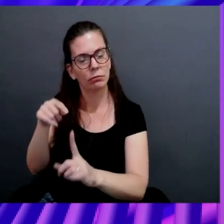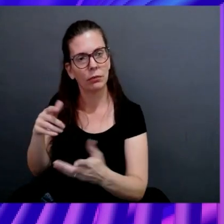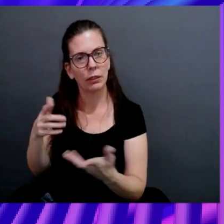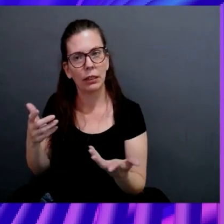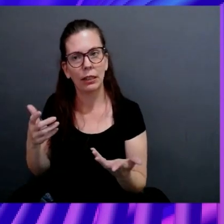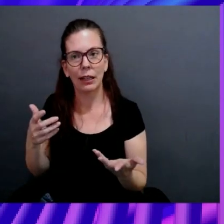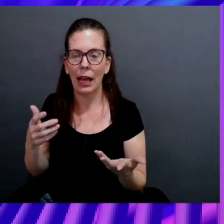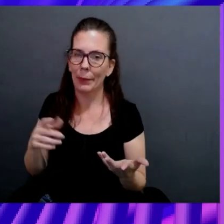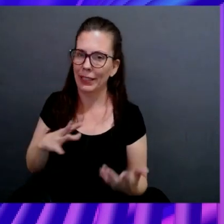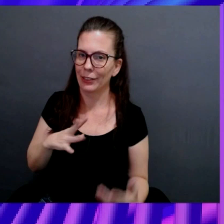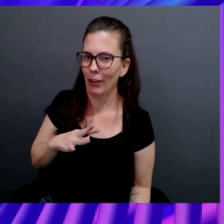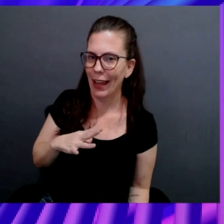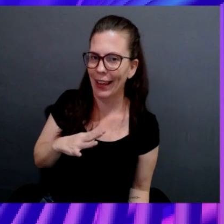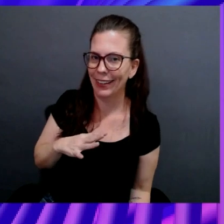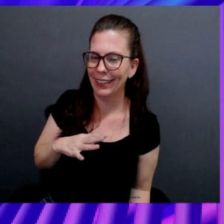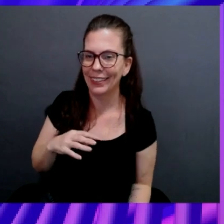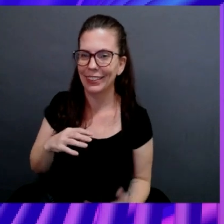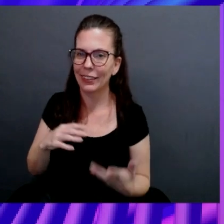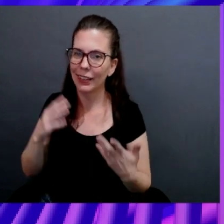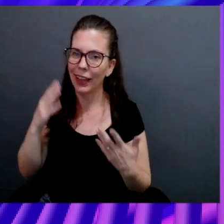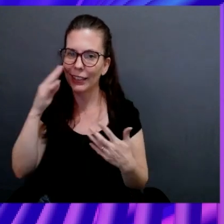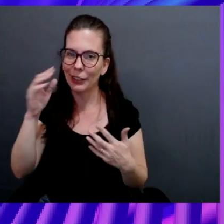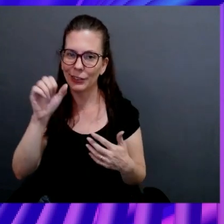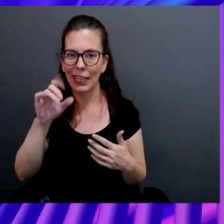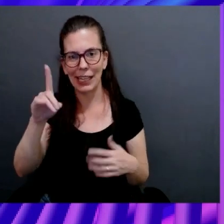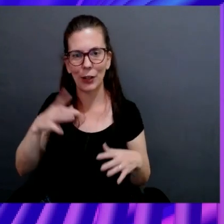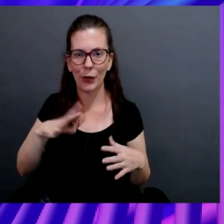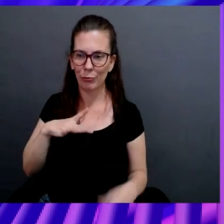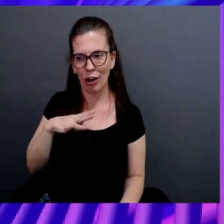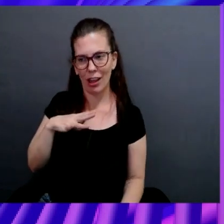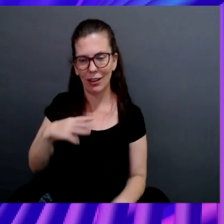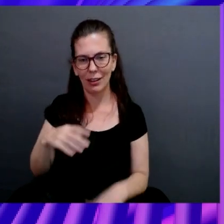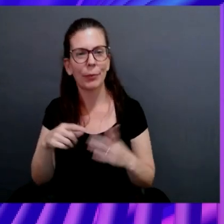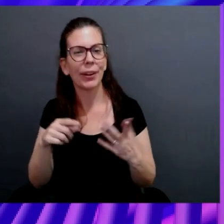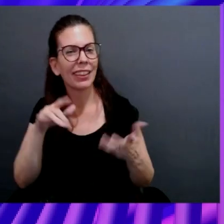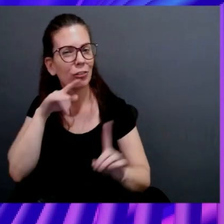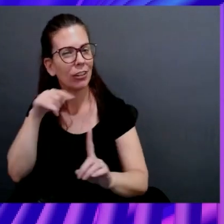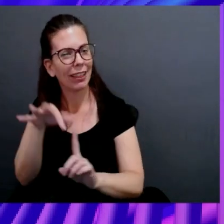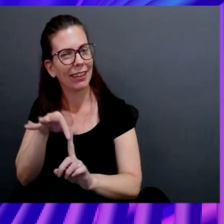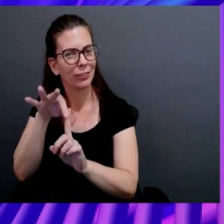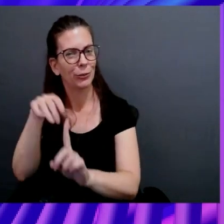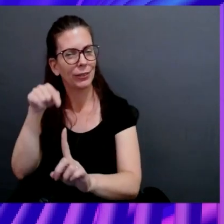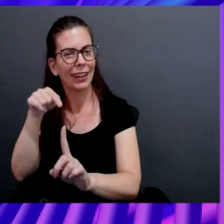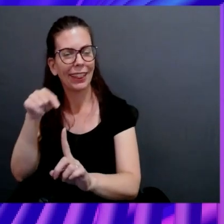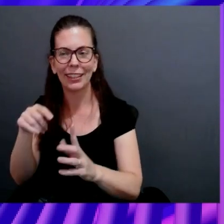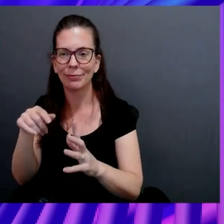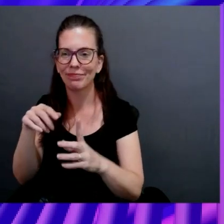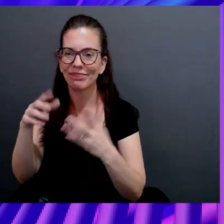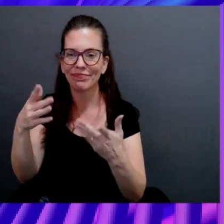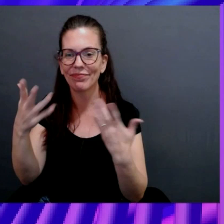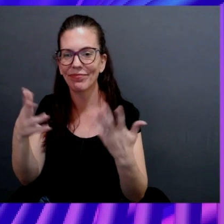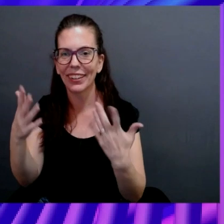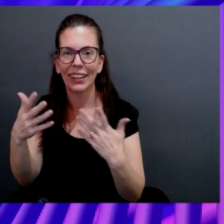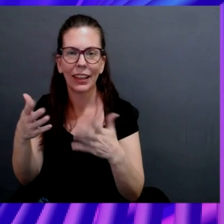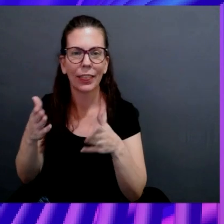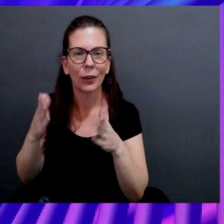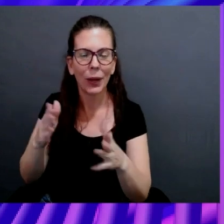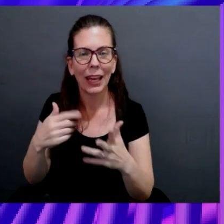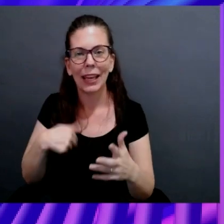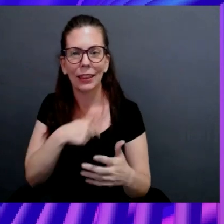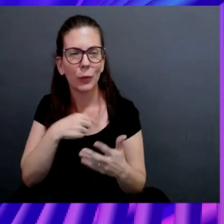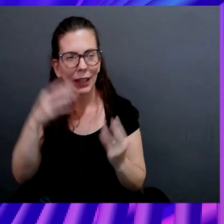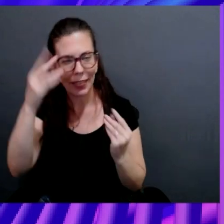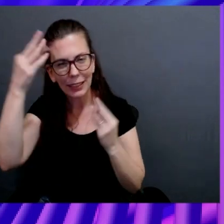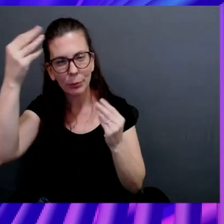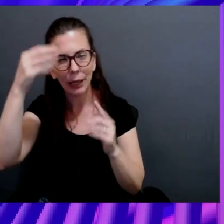kind of rad in the, like, San Diego way. But, no, they're kind of radical, right? No offense to me. contextual way that we are thinking about